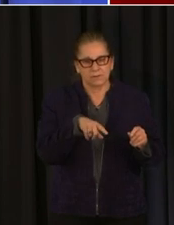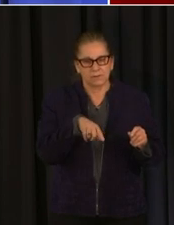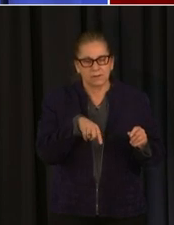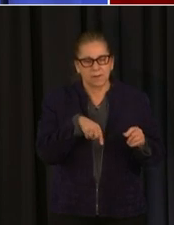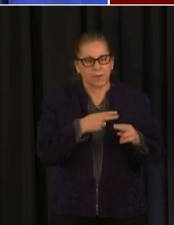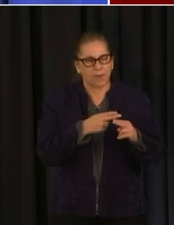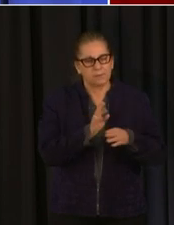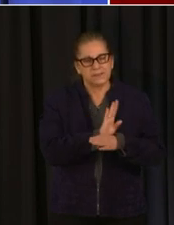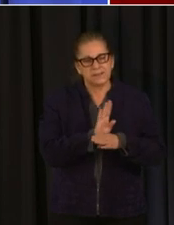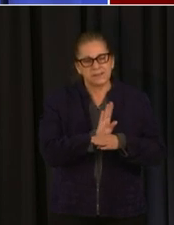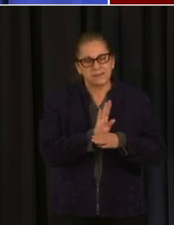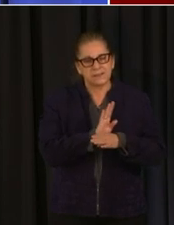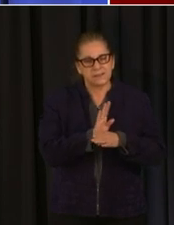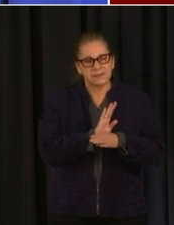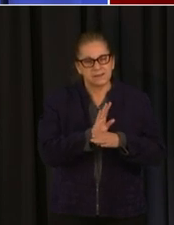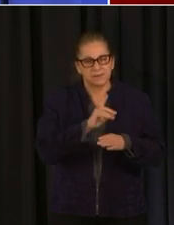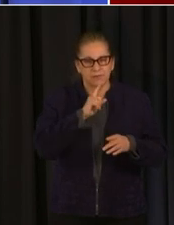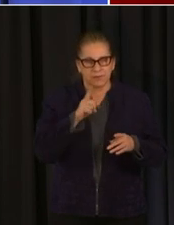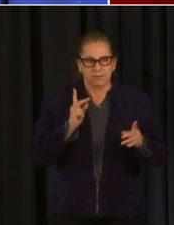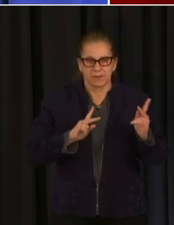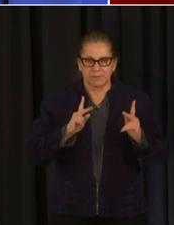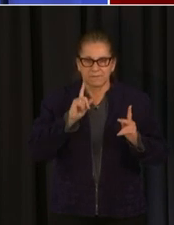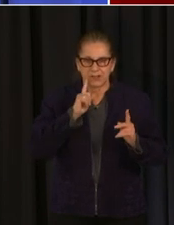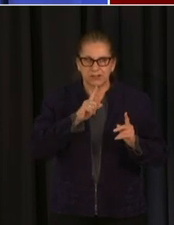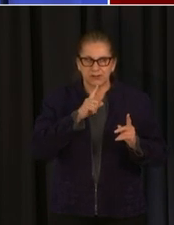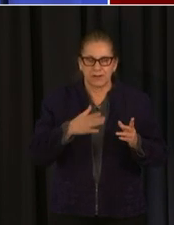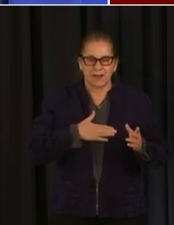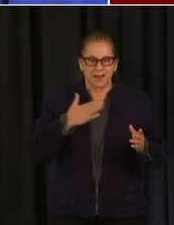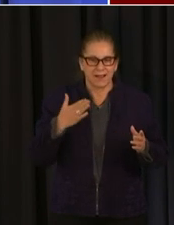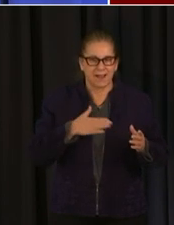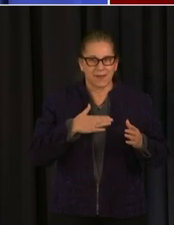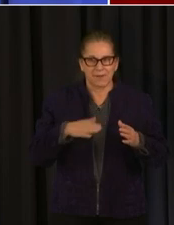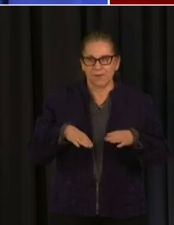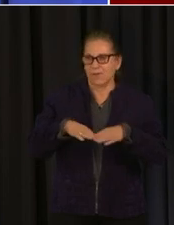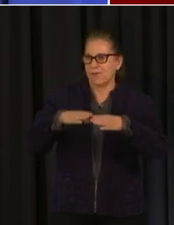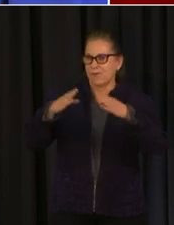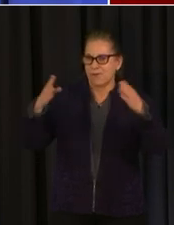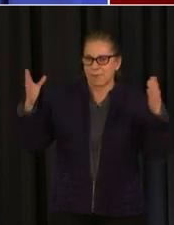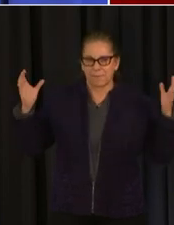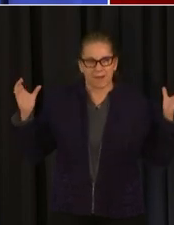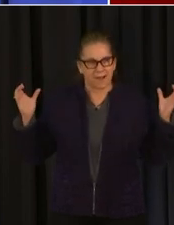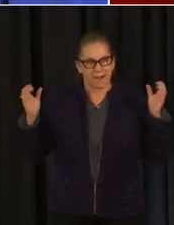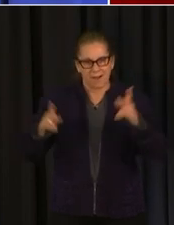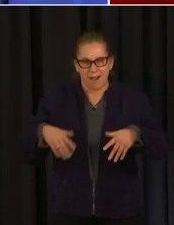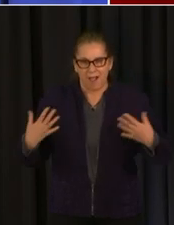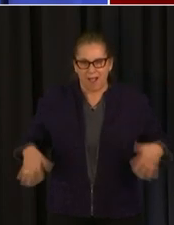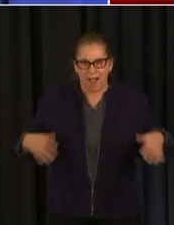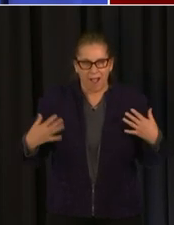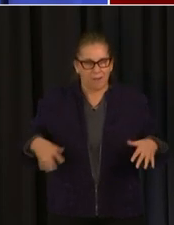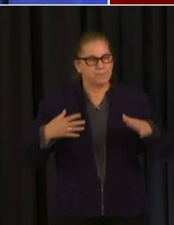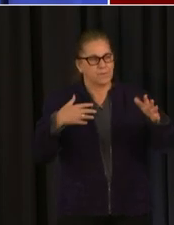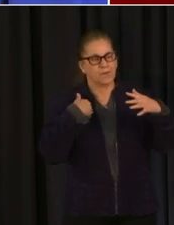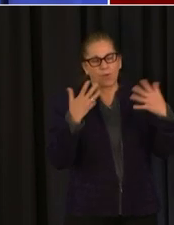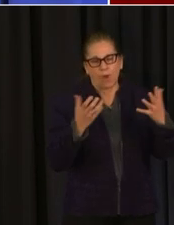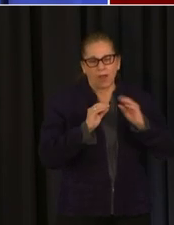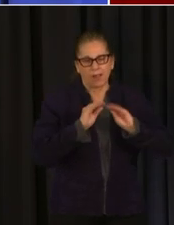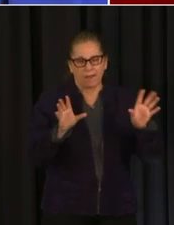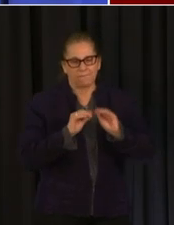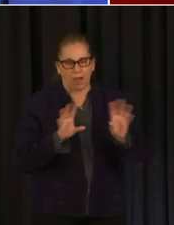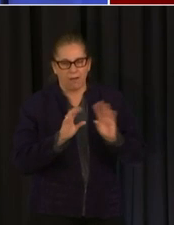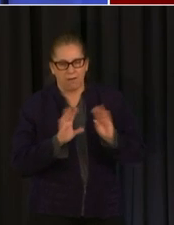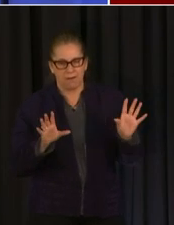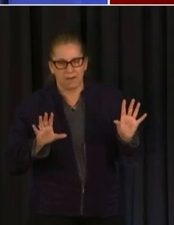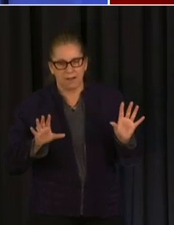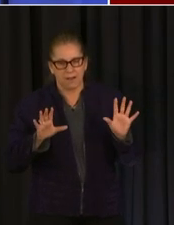and people are happy today to see things are reopening and returning to some semblance of normalcy but i have to clarify like is there a